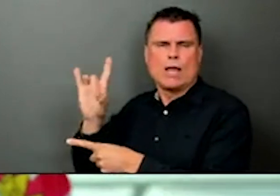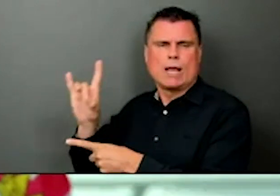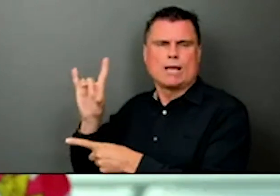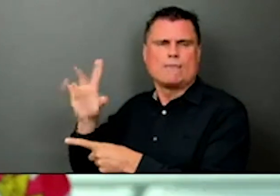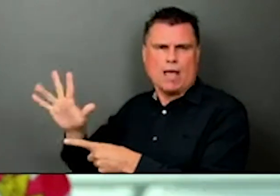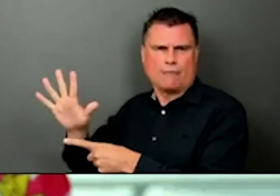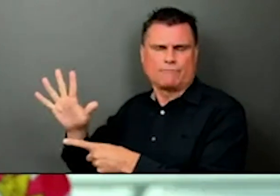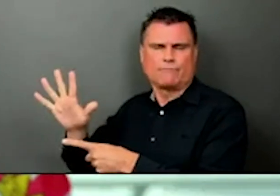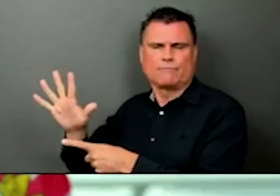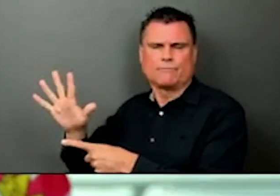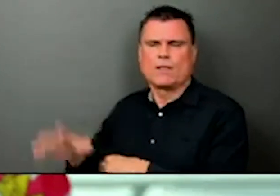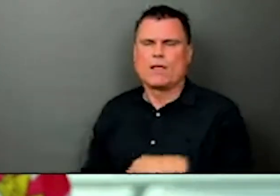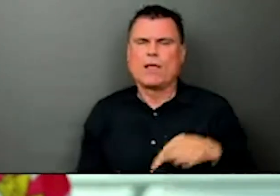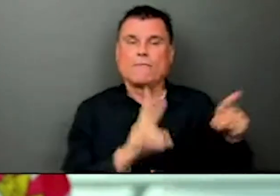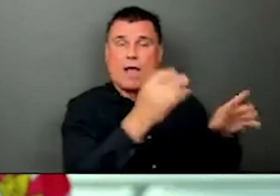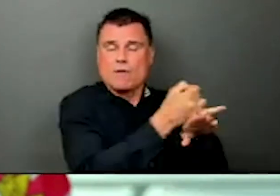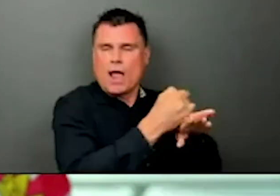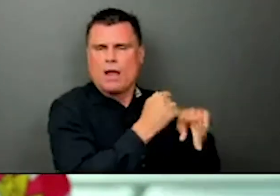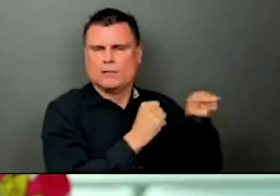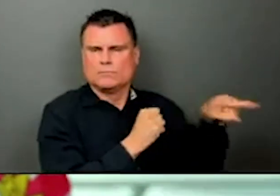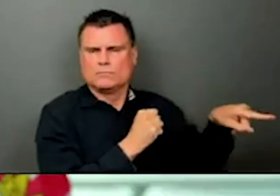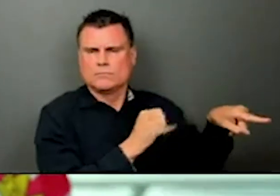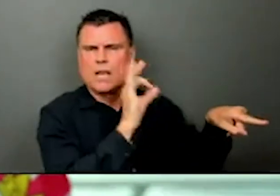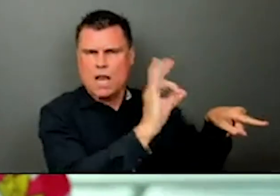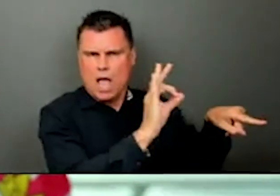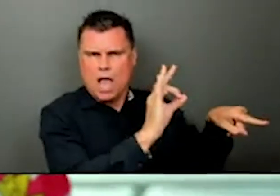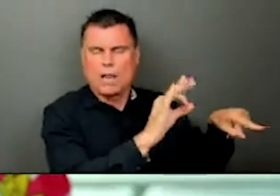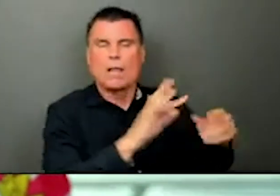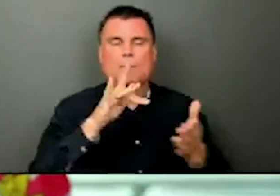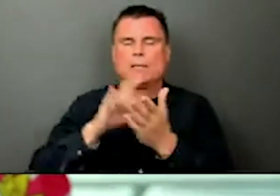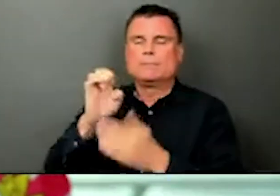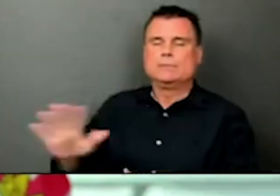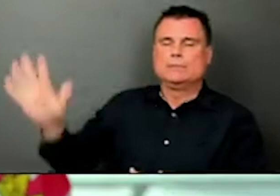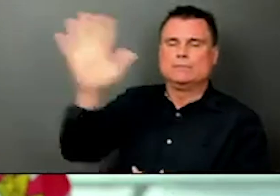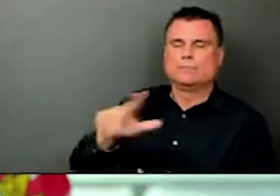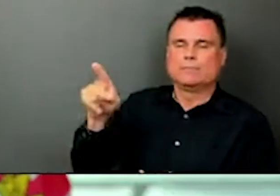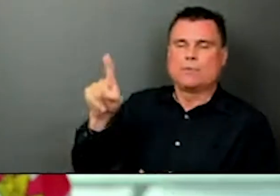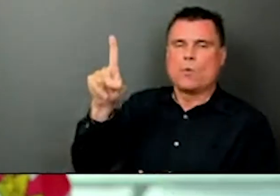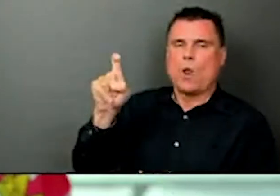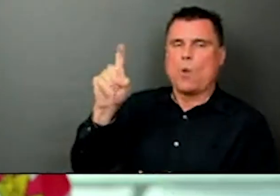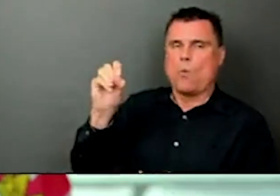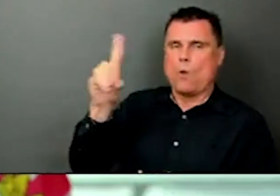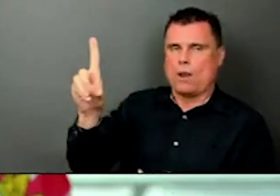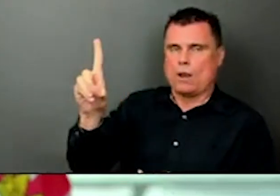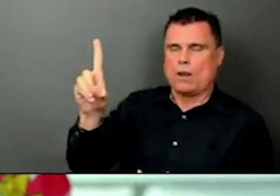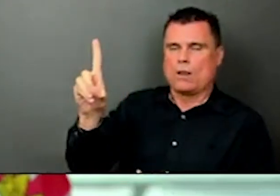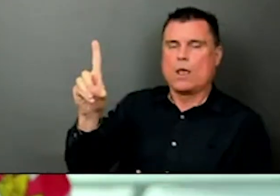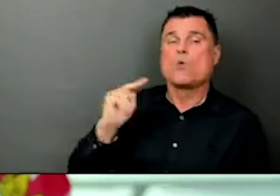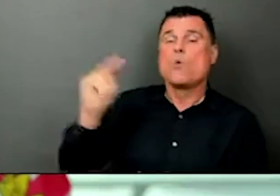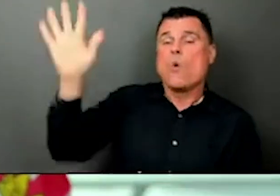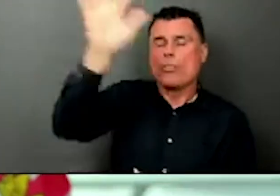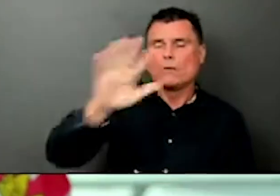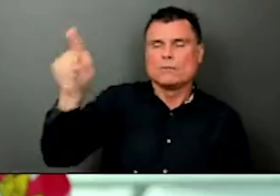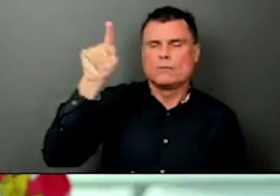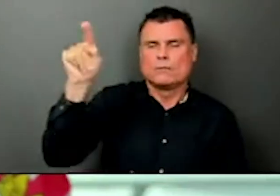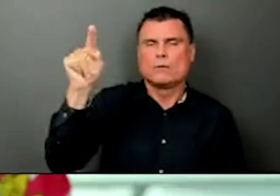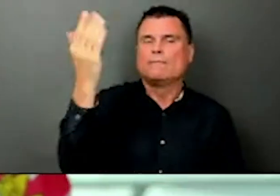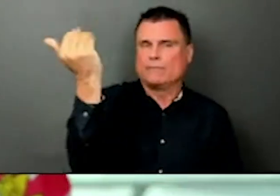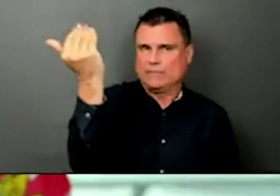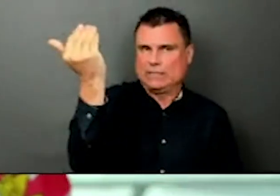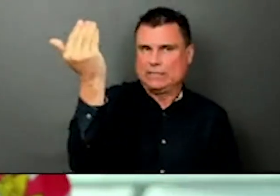15 in Northern Health over the three days of the weekend. We now have had 141,000 We